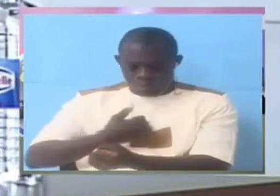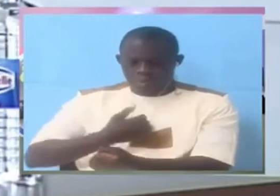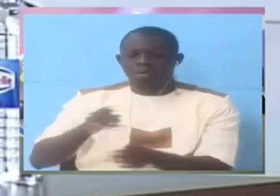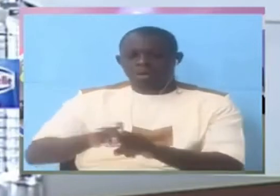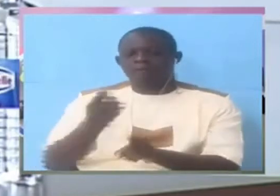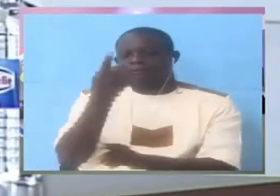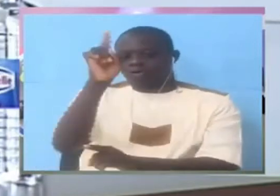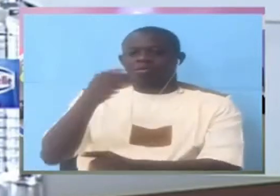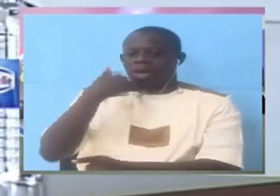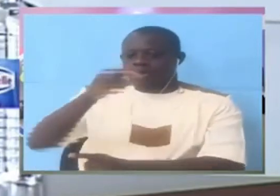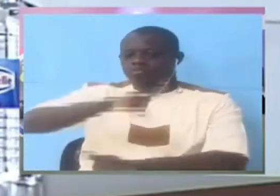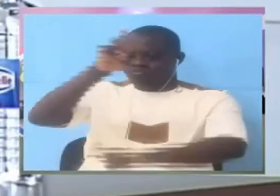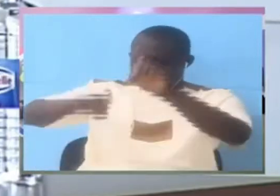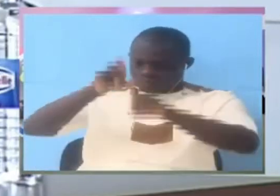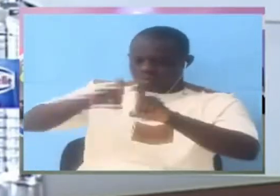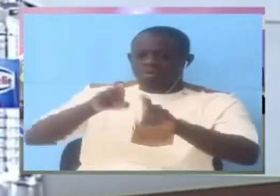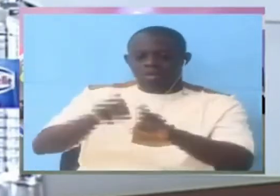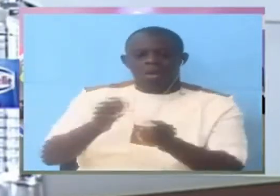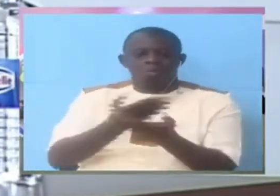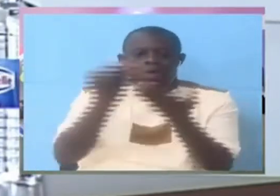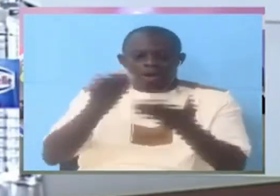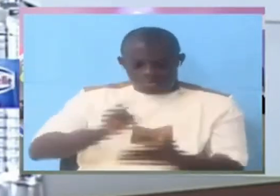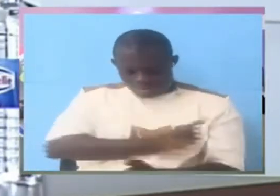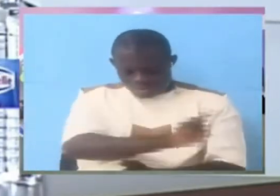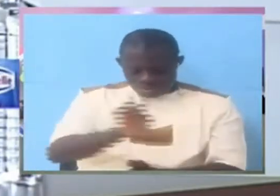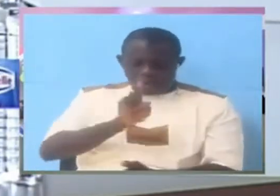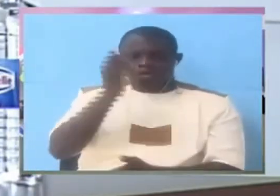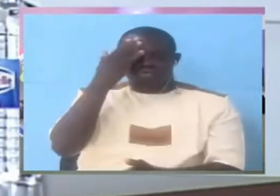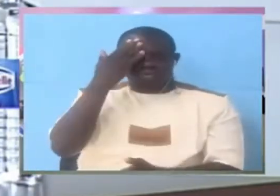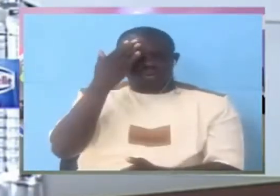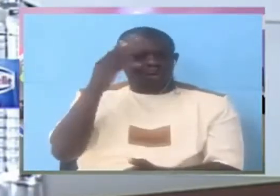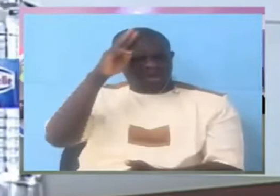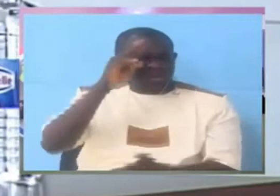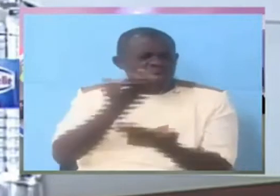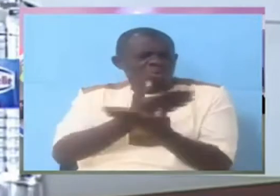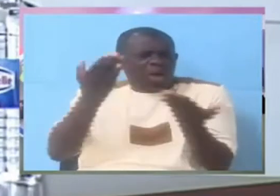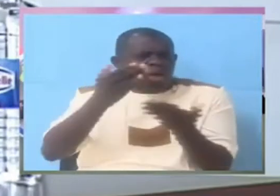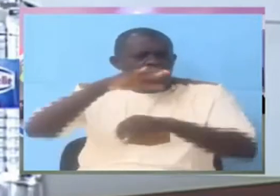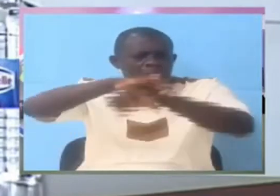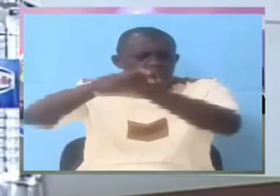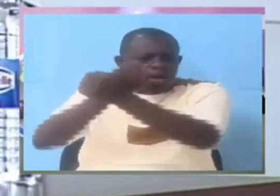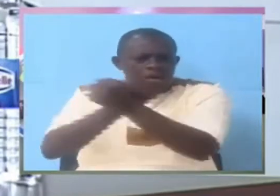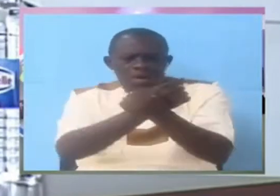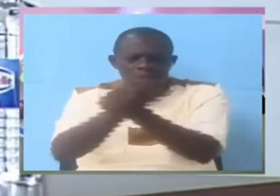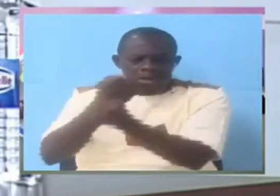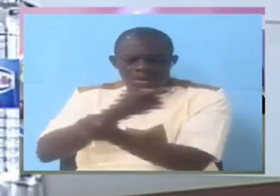they know the reasons why they were arrested and